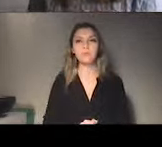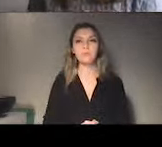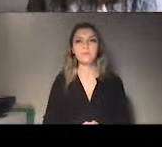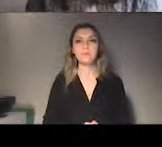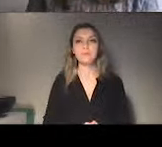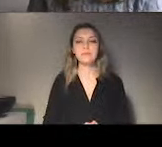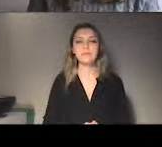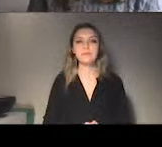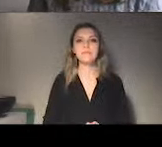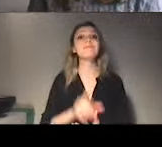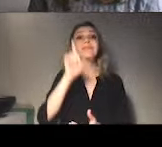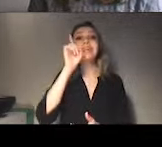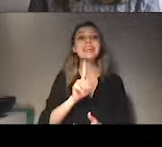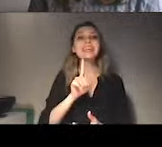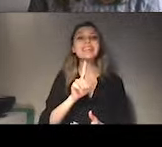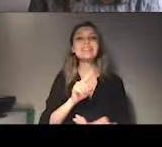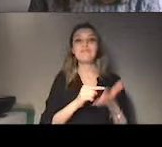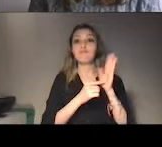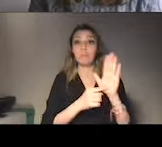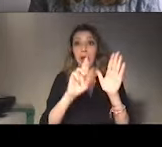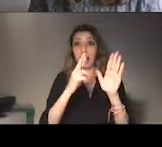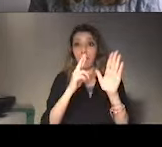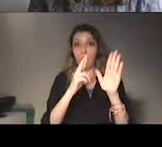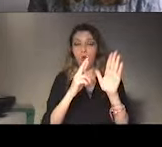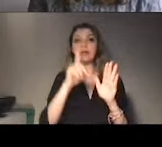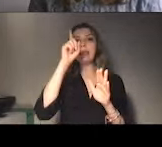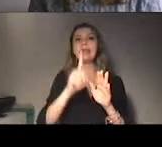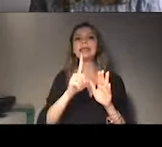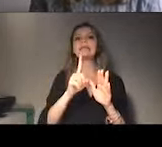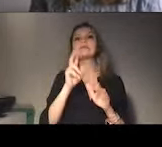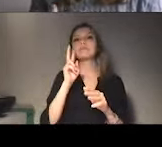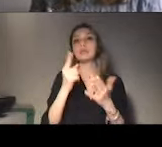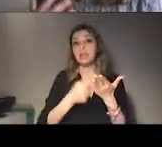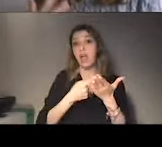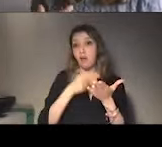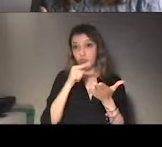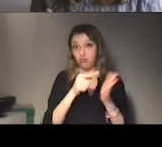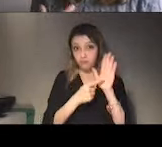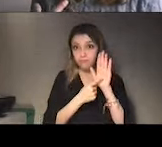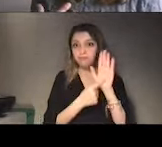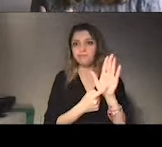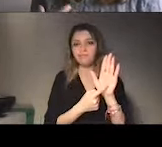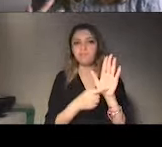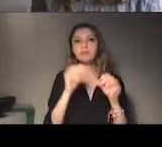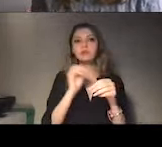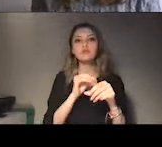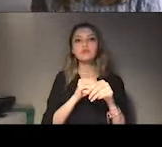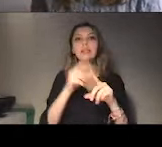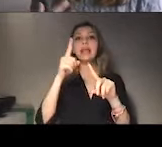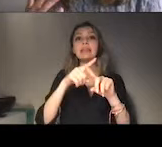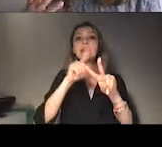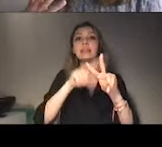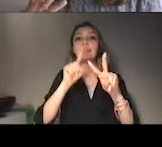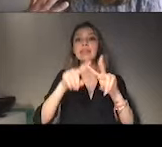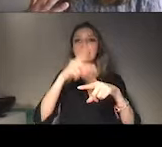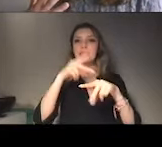of a report that has been submitted by the Tanzania Human Rights Defenders Coalition.